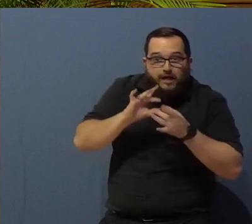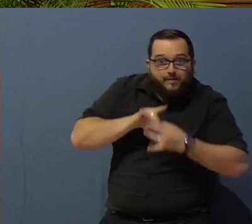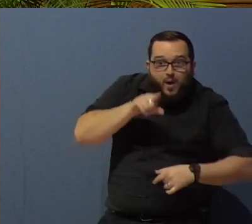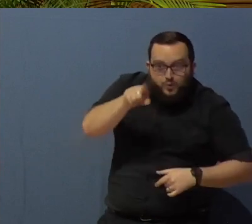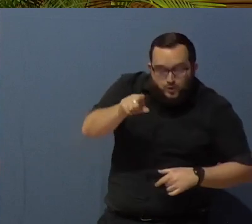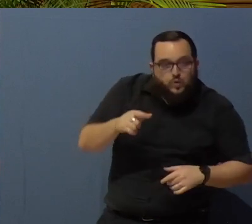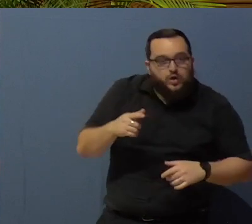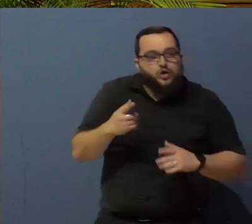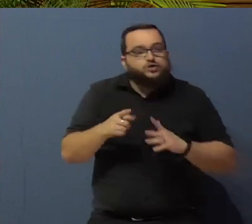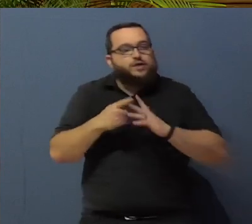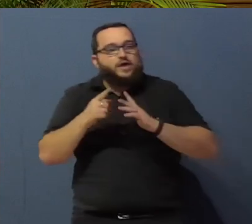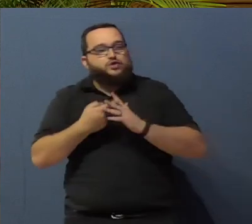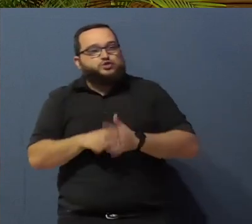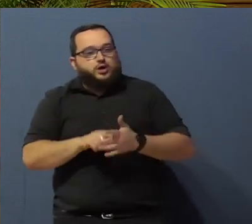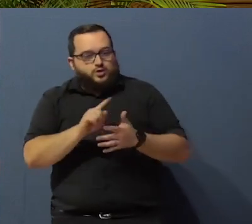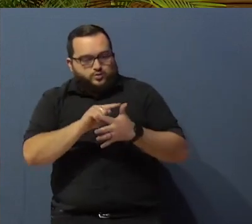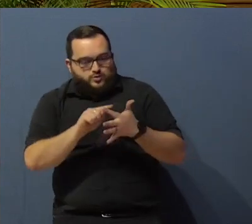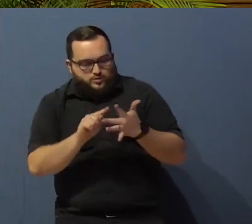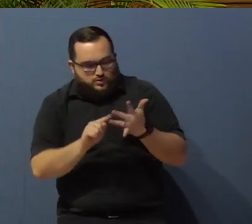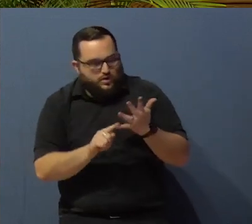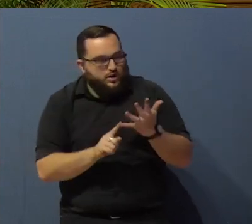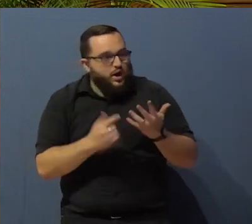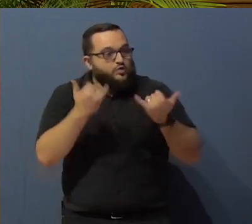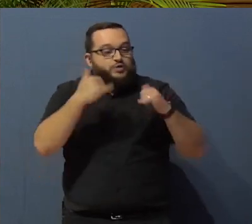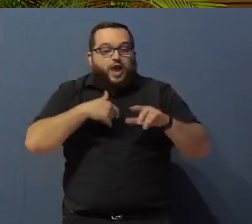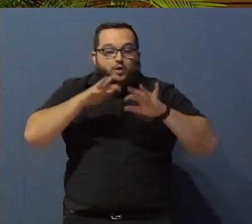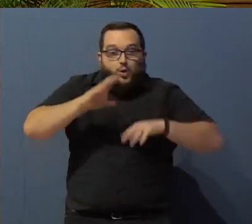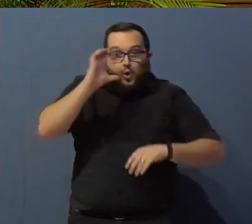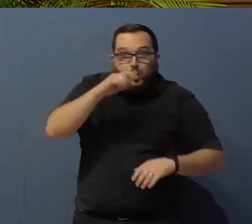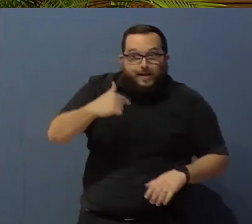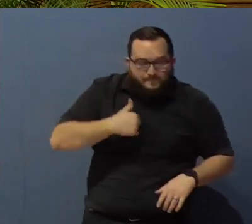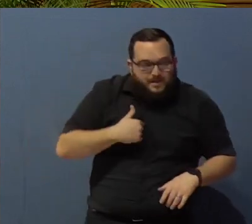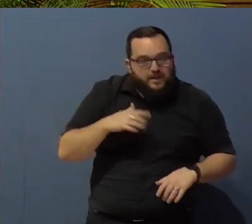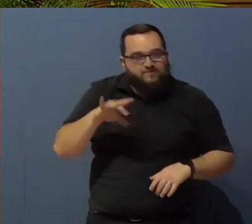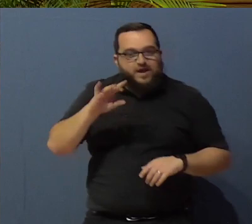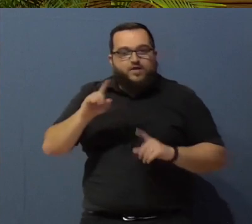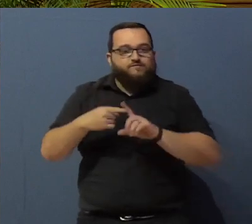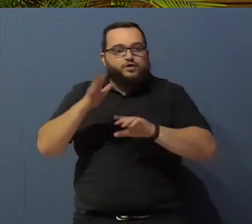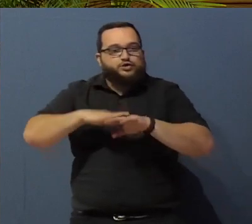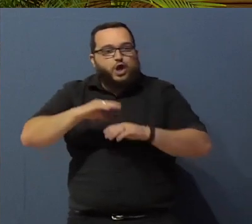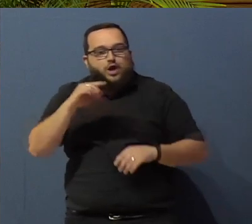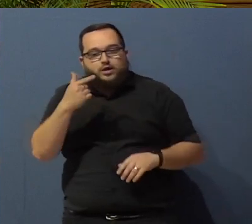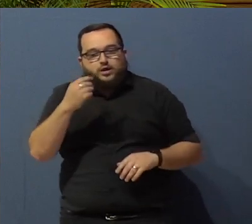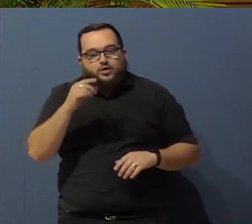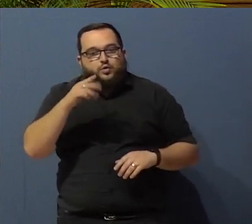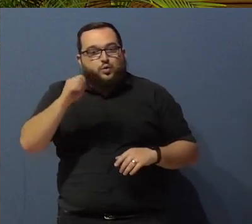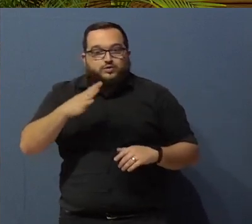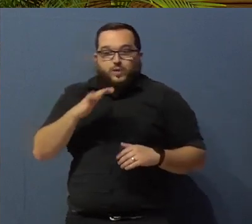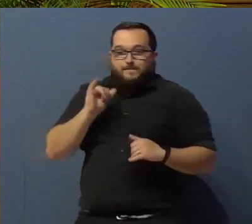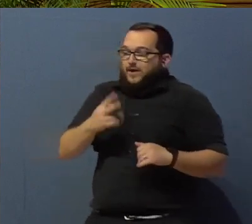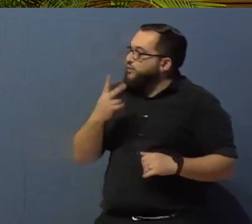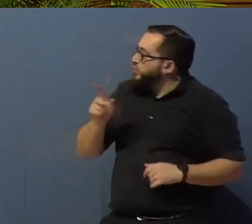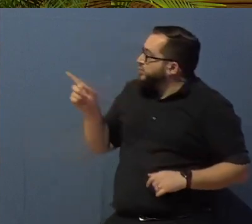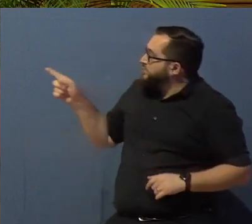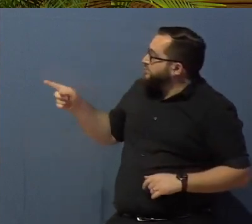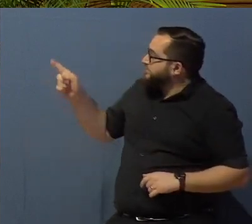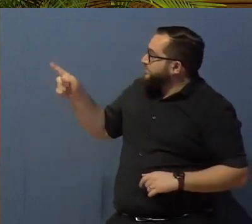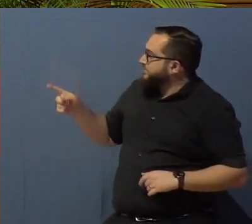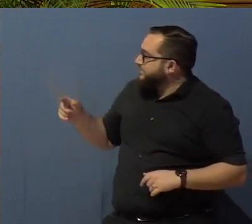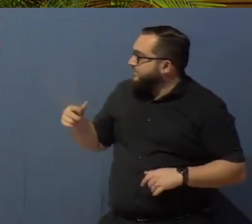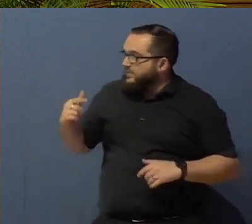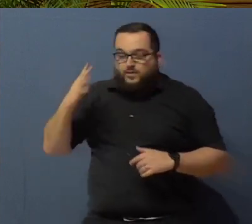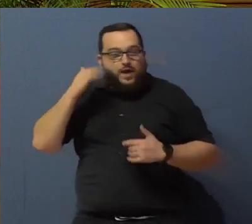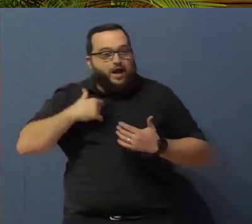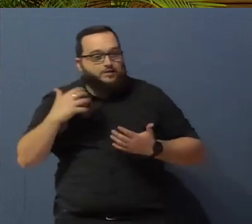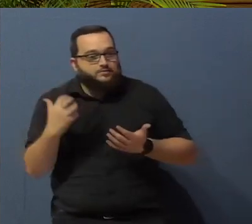first on Google. And my honey badger and prairie dog, by taking advantage of